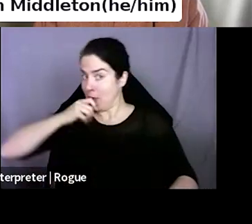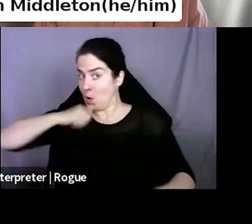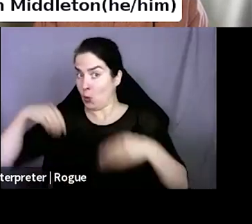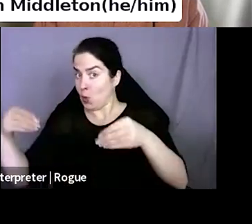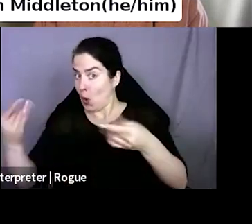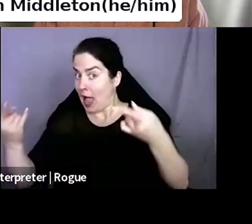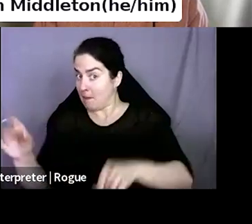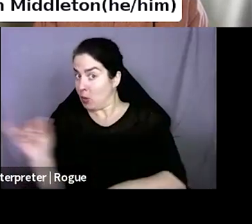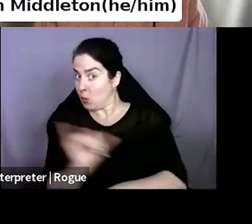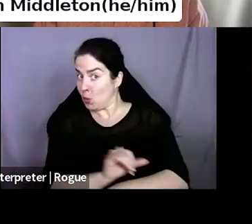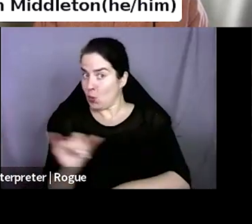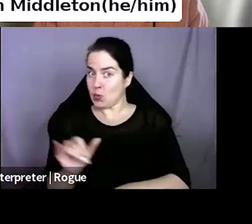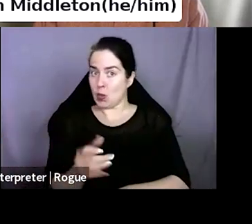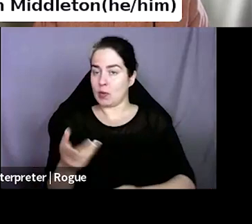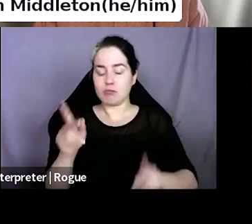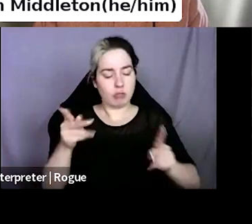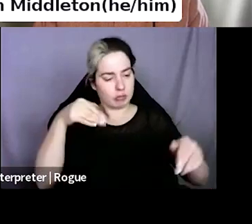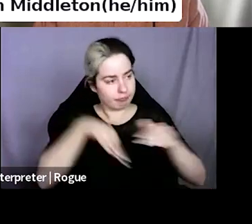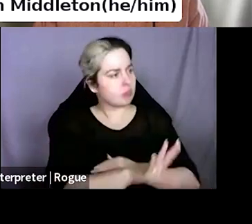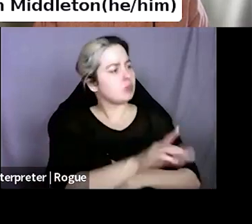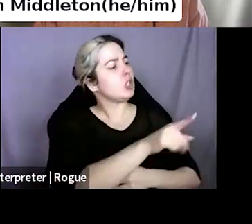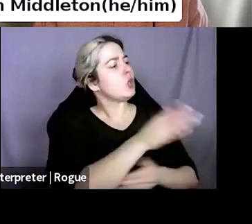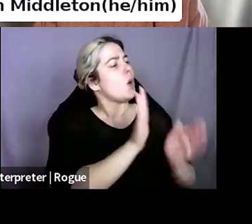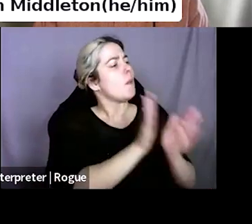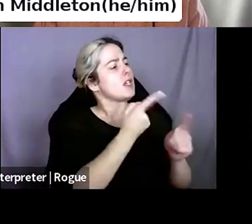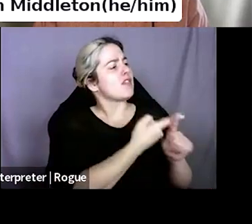Hey, um, so do you get all these books from Amazon?